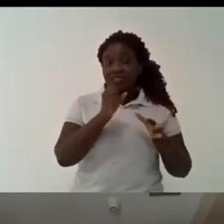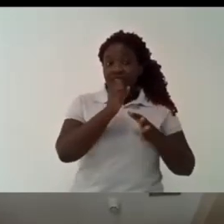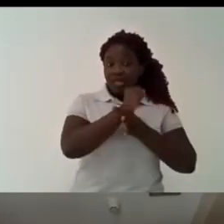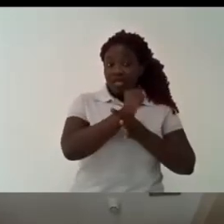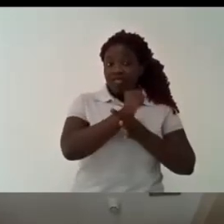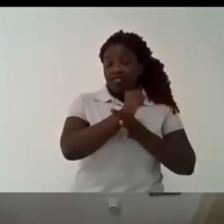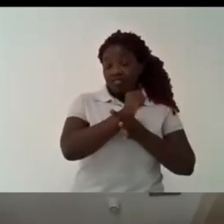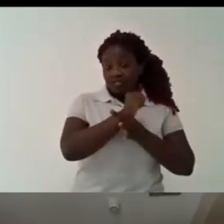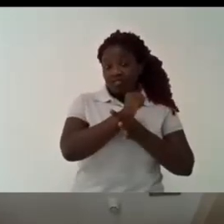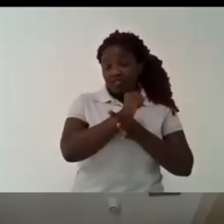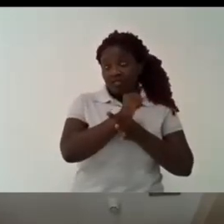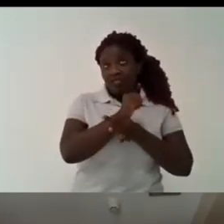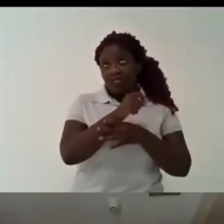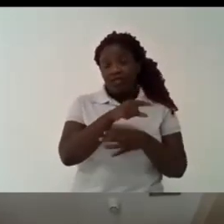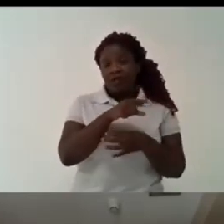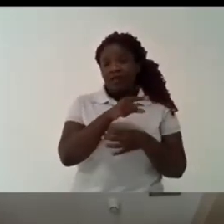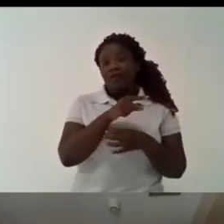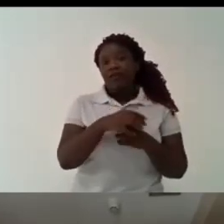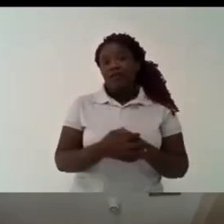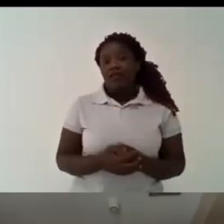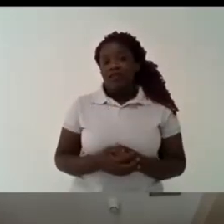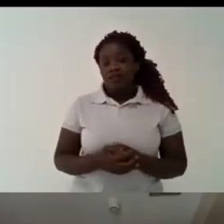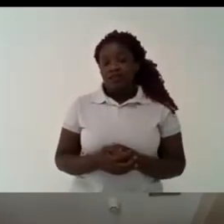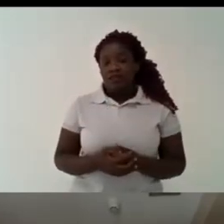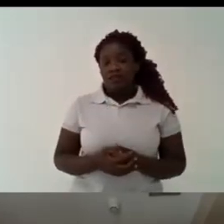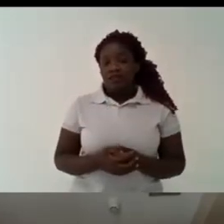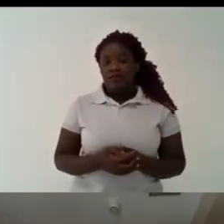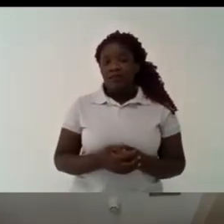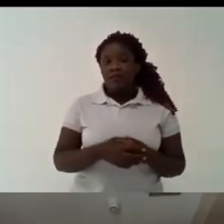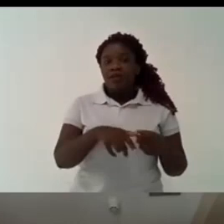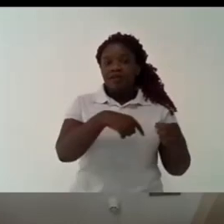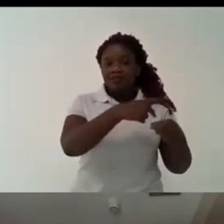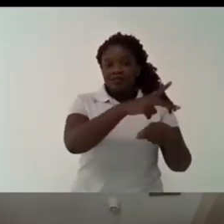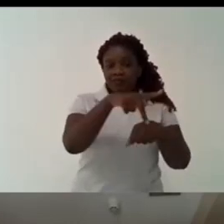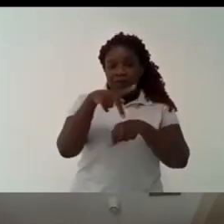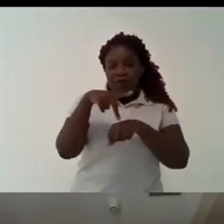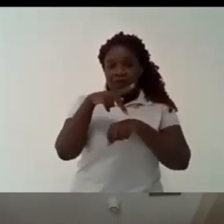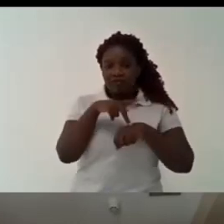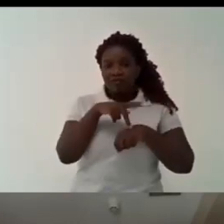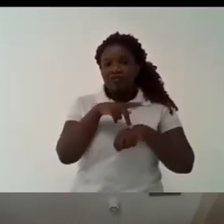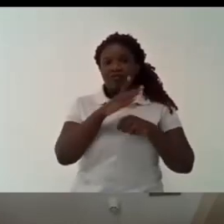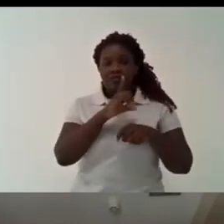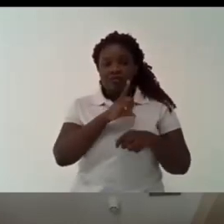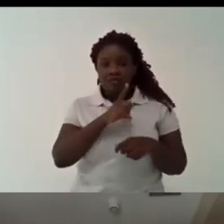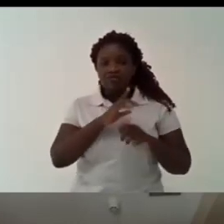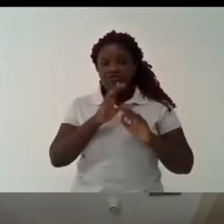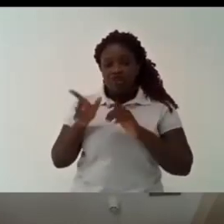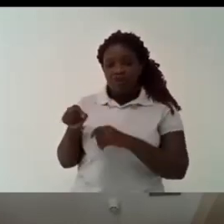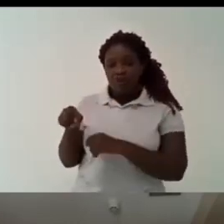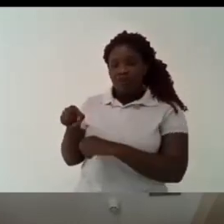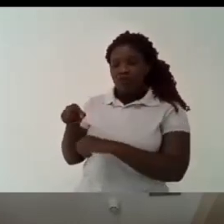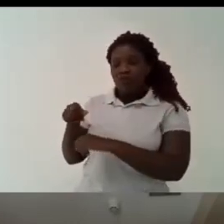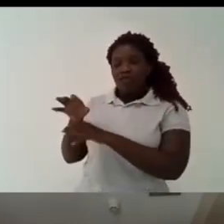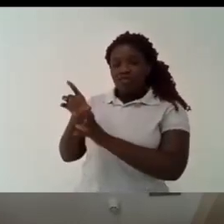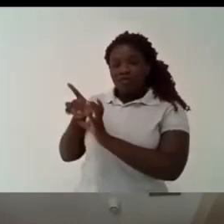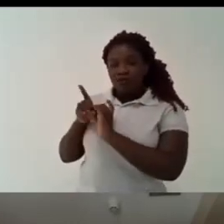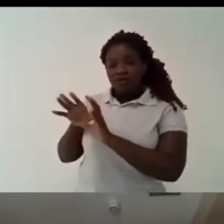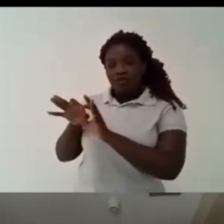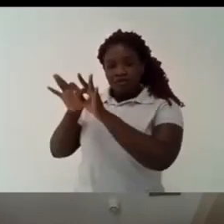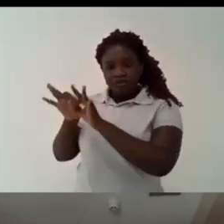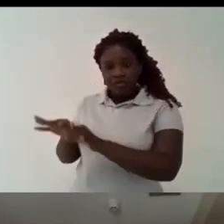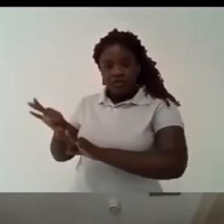some of the rights the uh of of certain countries that who